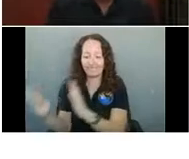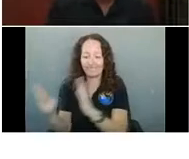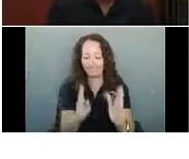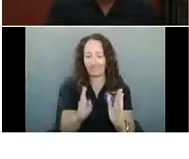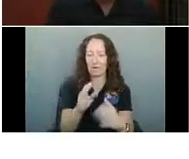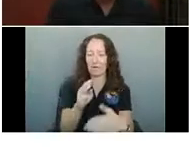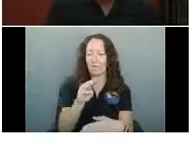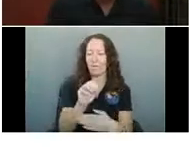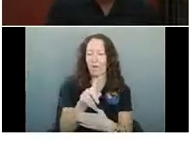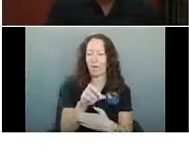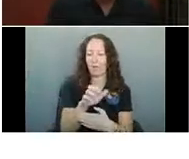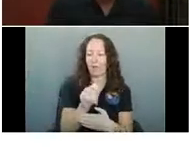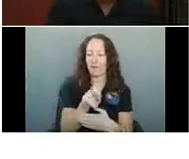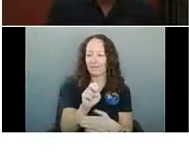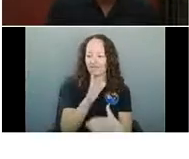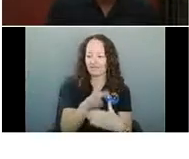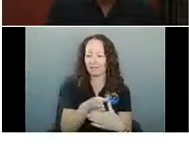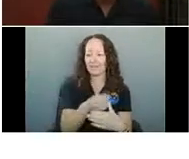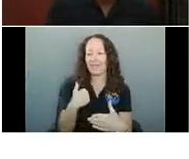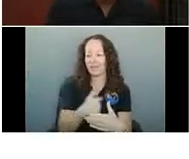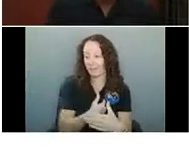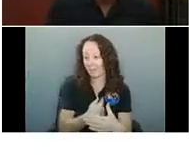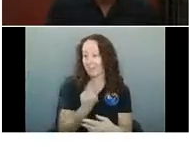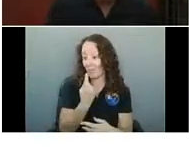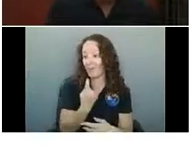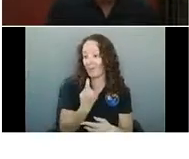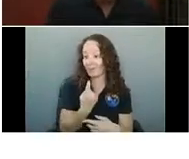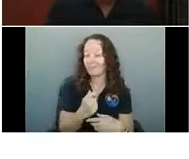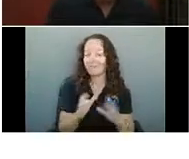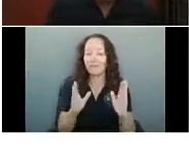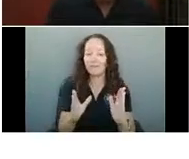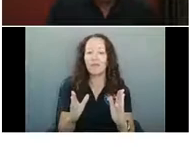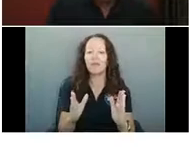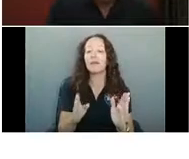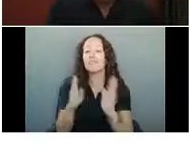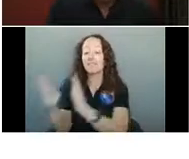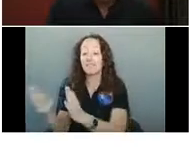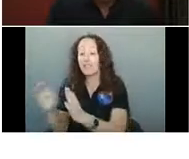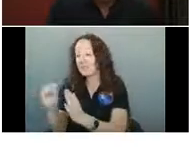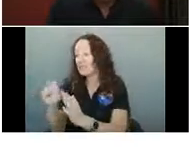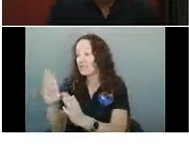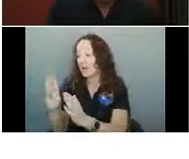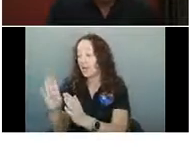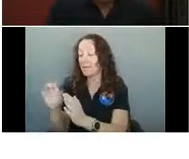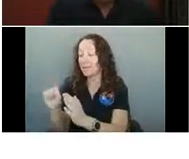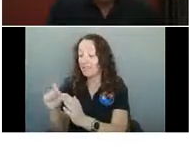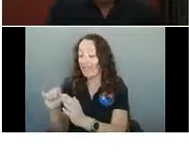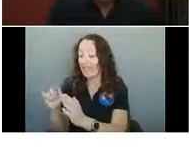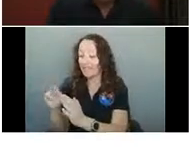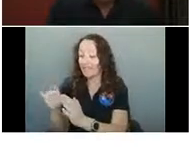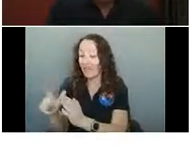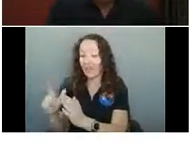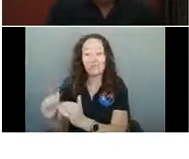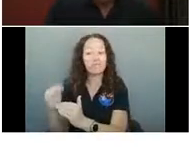substantial spread. That's where 13 of the 15 counties are currently. Moderate spread spread is where we're at.